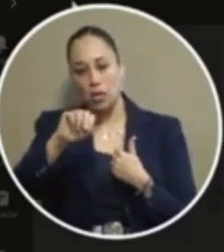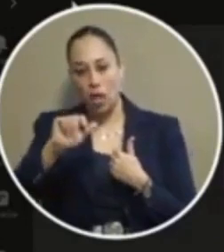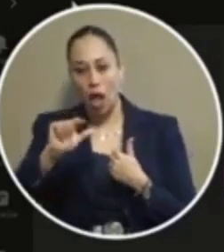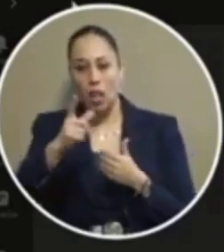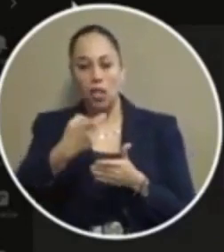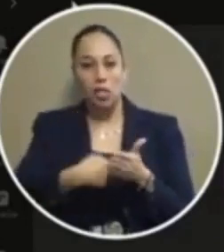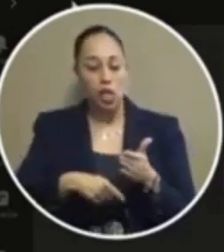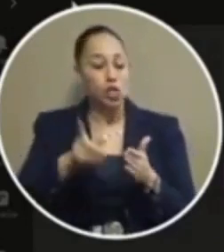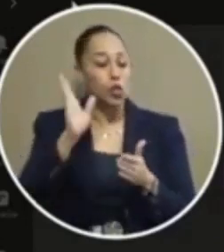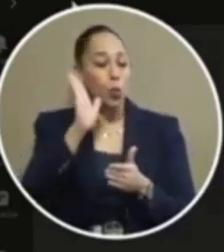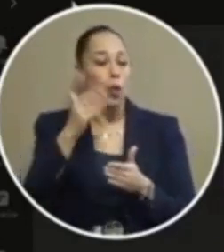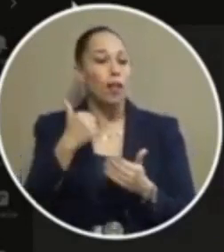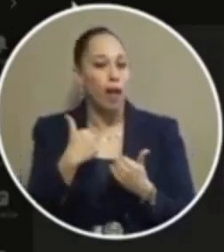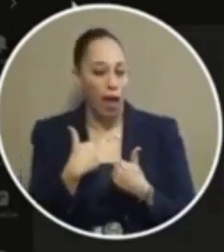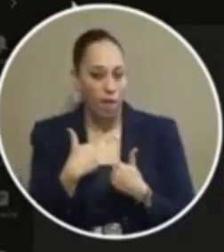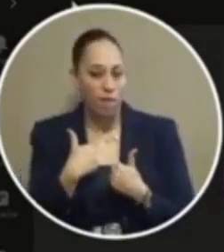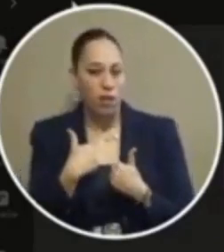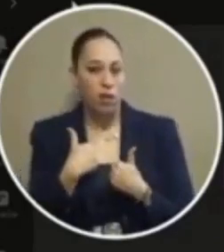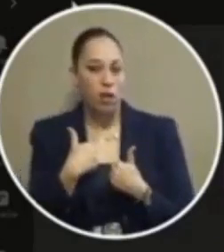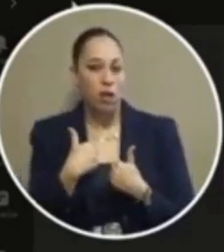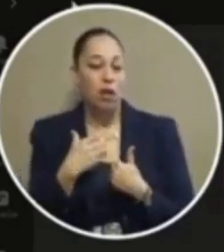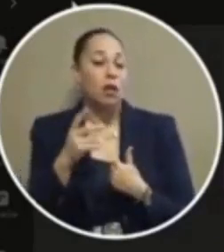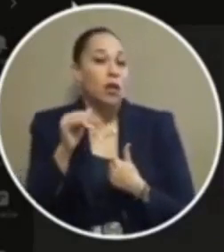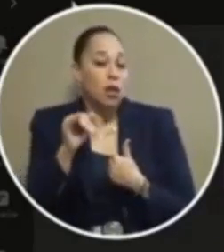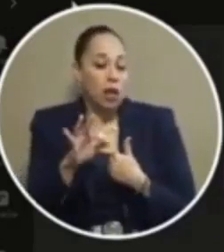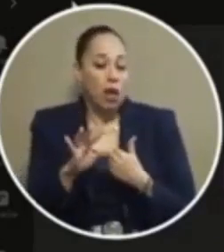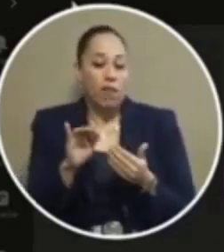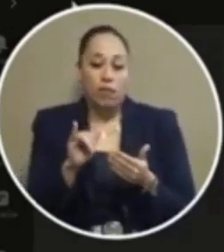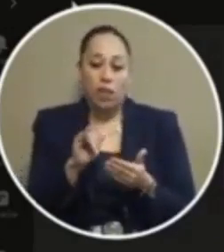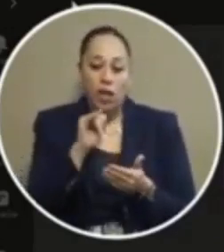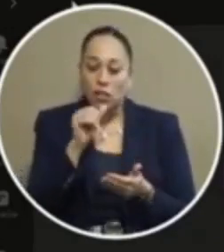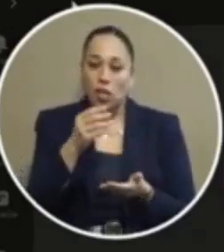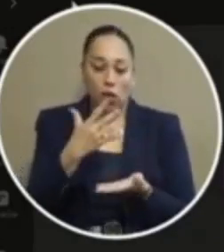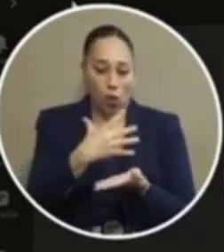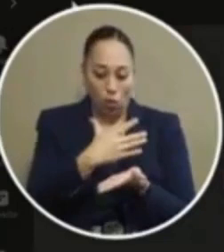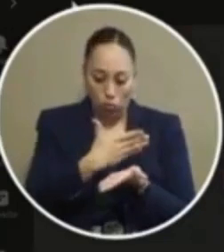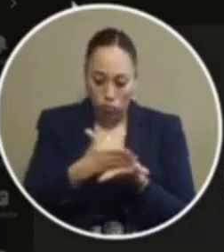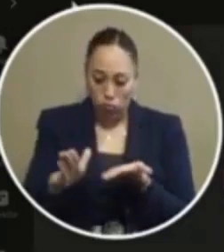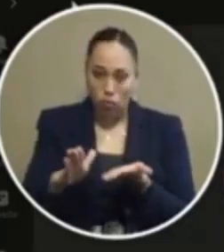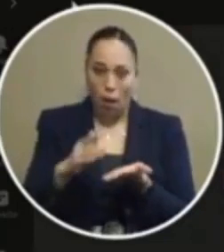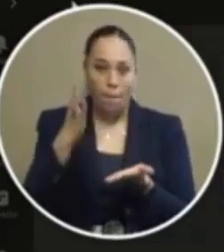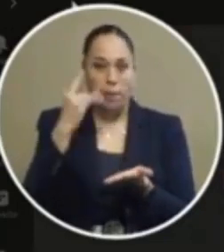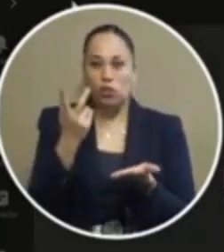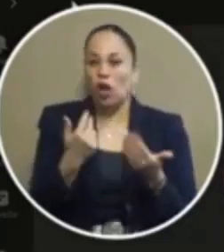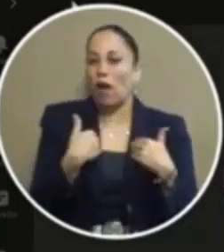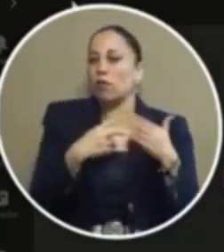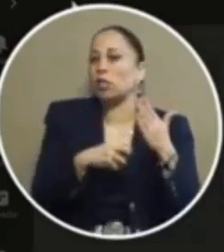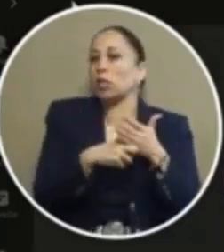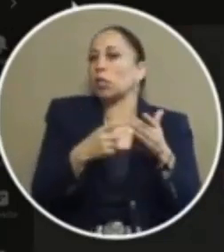will have a criminal charge so the problem doesn't go away simply because you got the citation